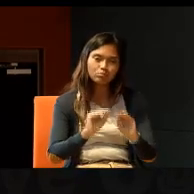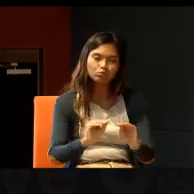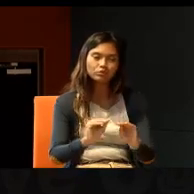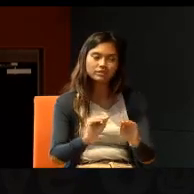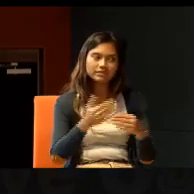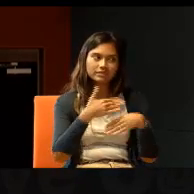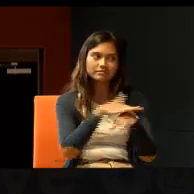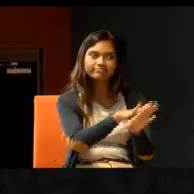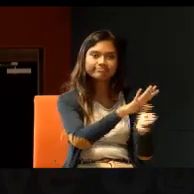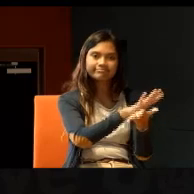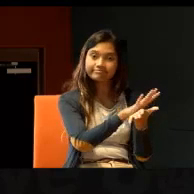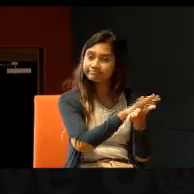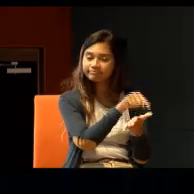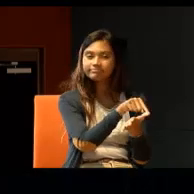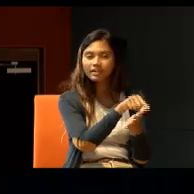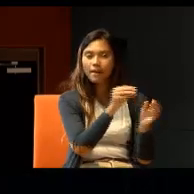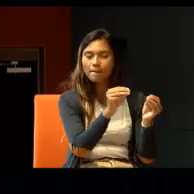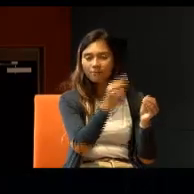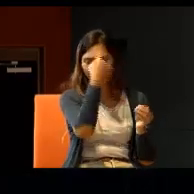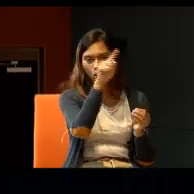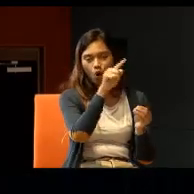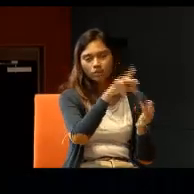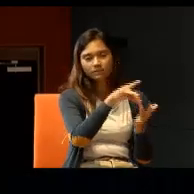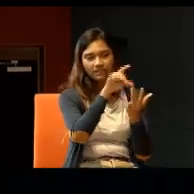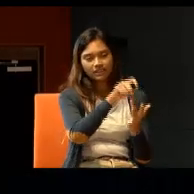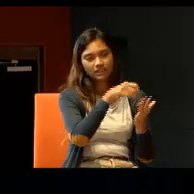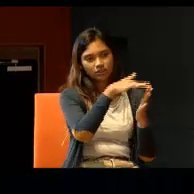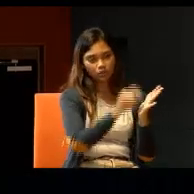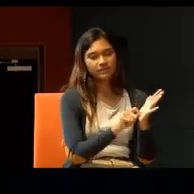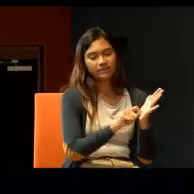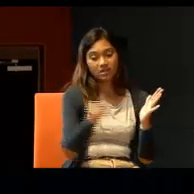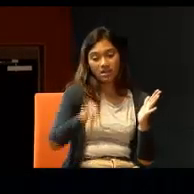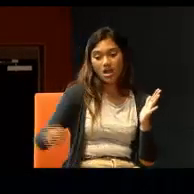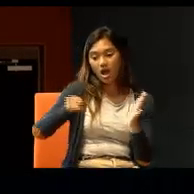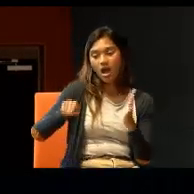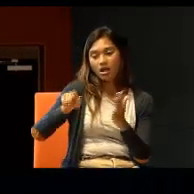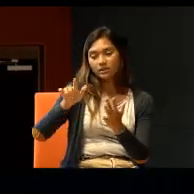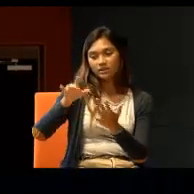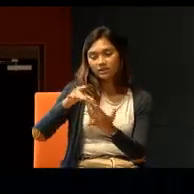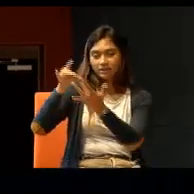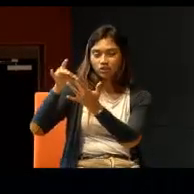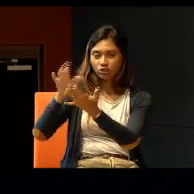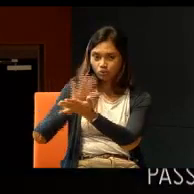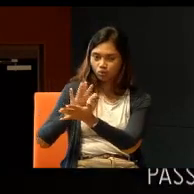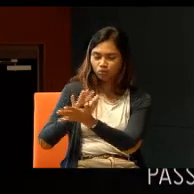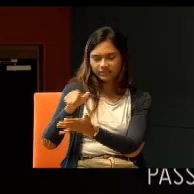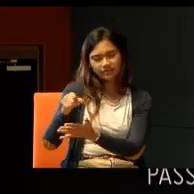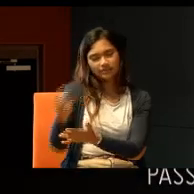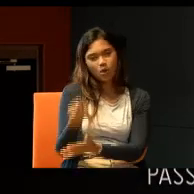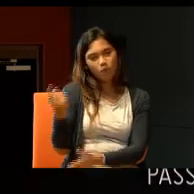more special needs students. There is always a place, for special schools, for very serious cases, severe cases.